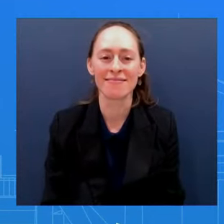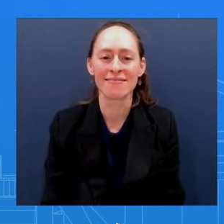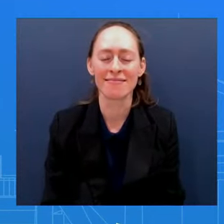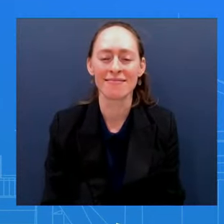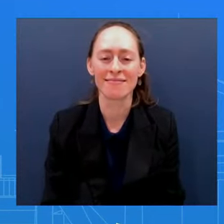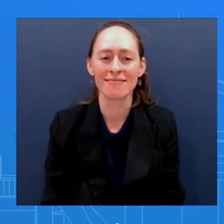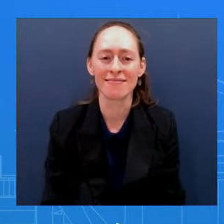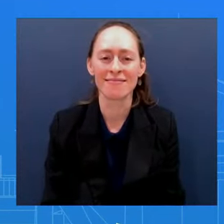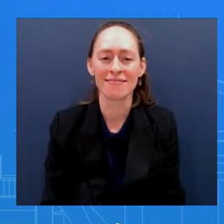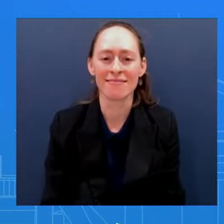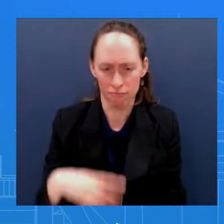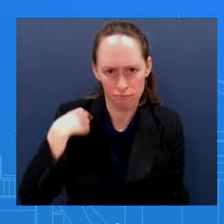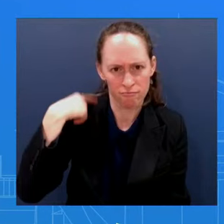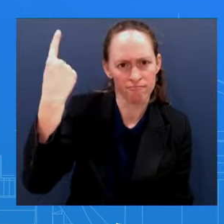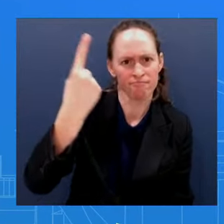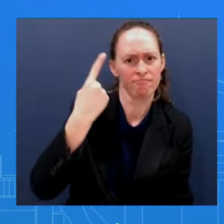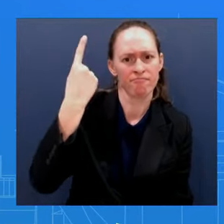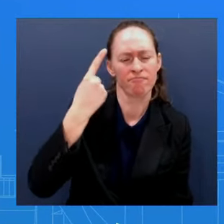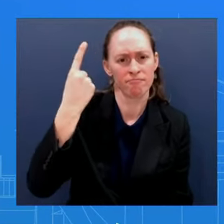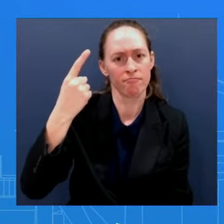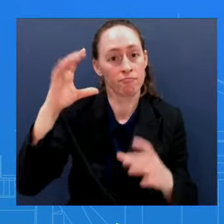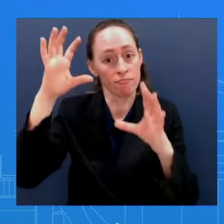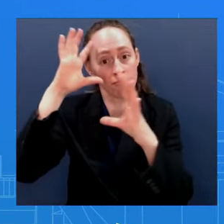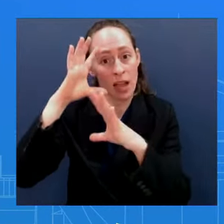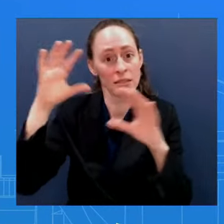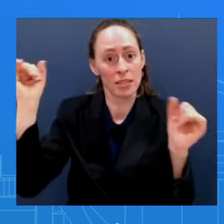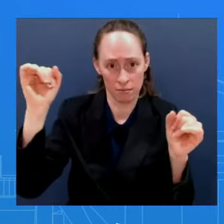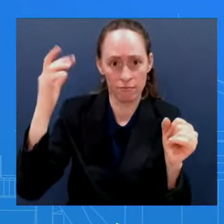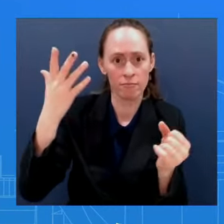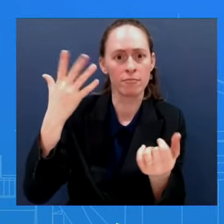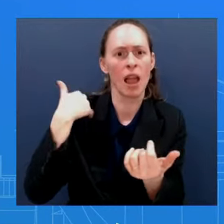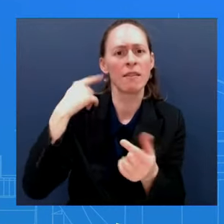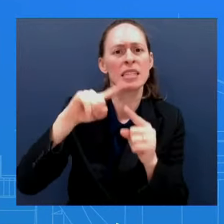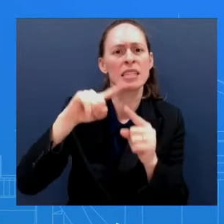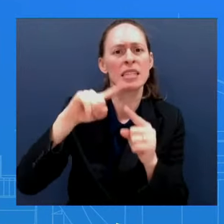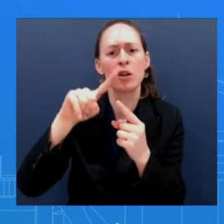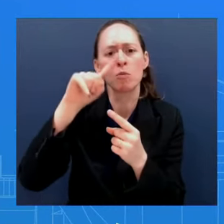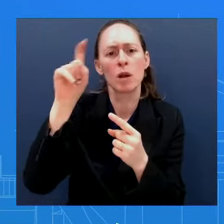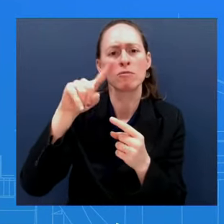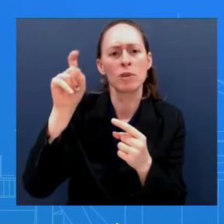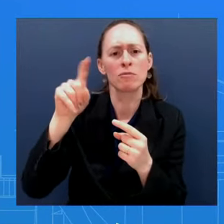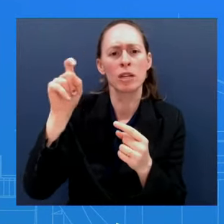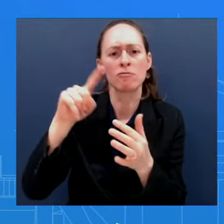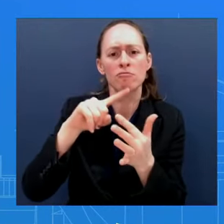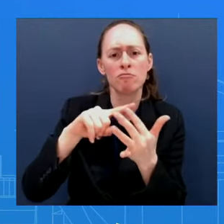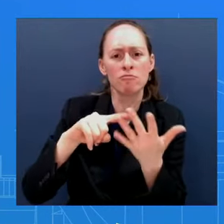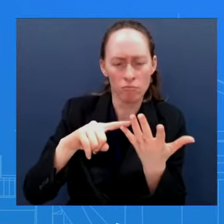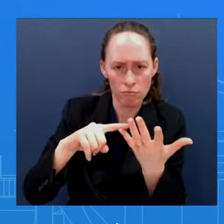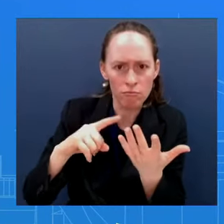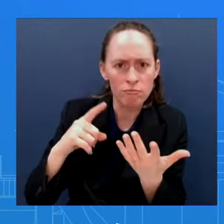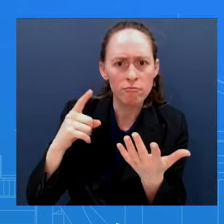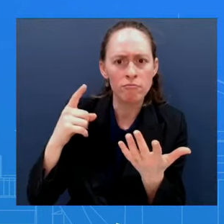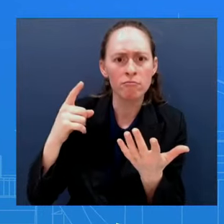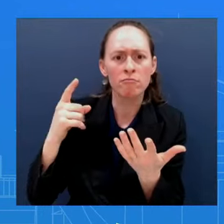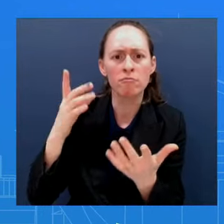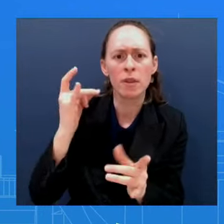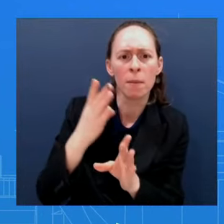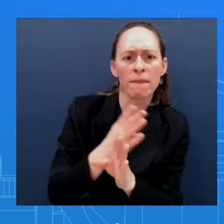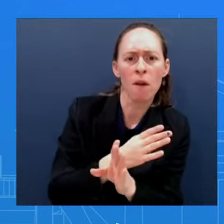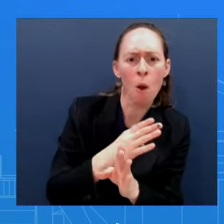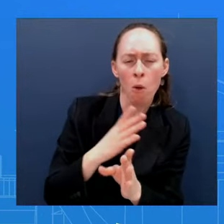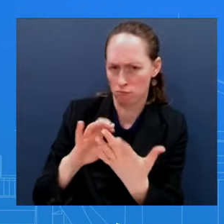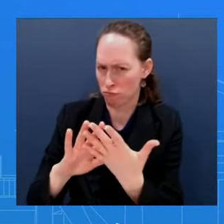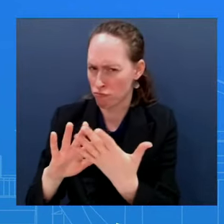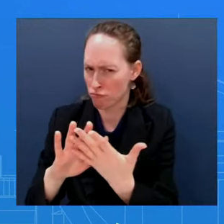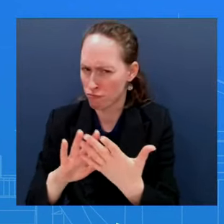he taking questions? I mean, look, let's be clear The day that the Special Counsel report came out The President came out in the evening and took